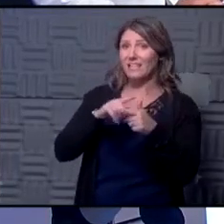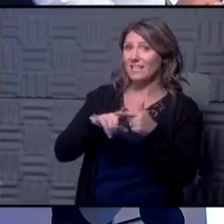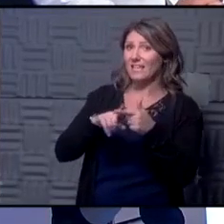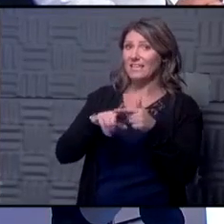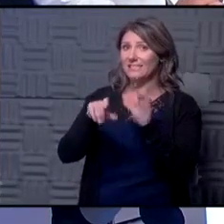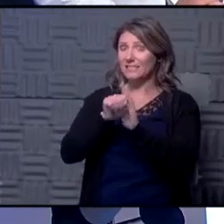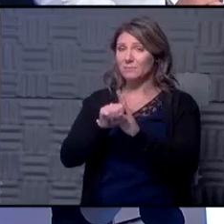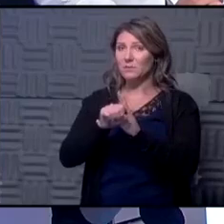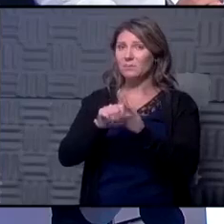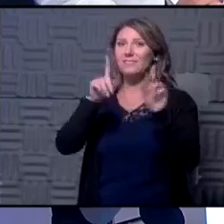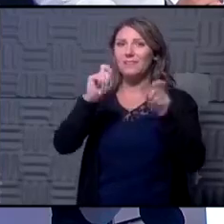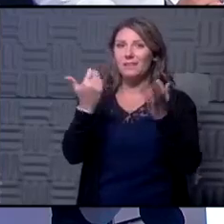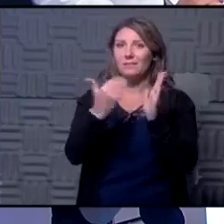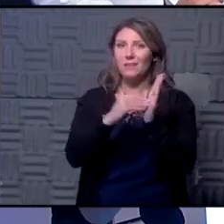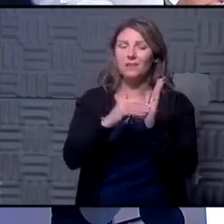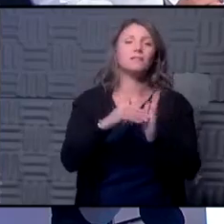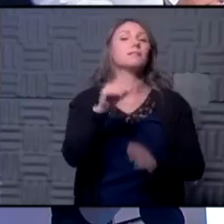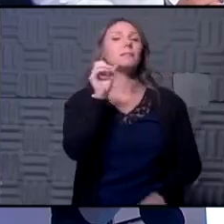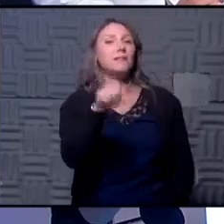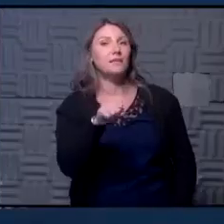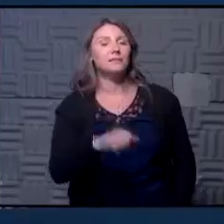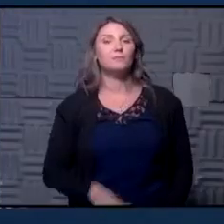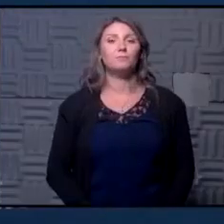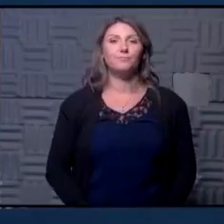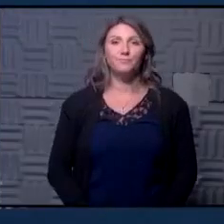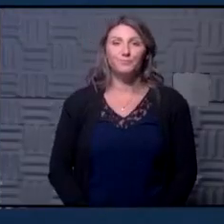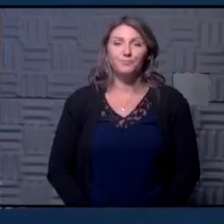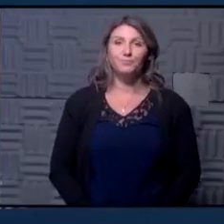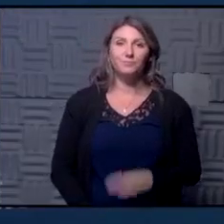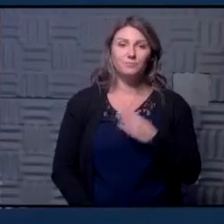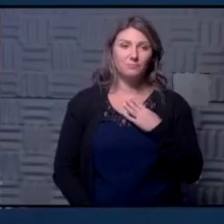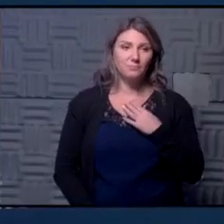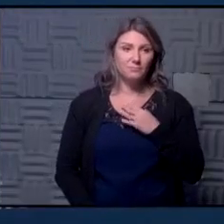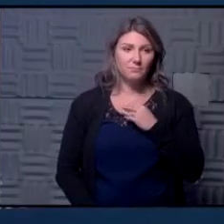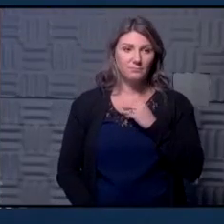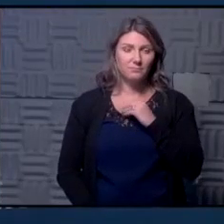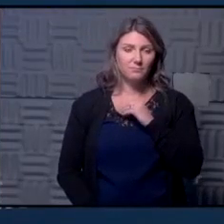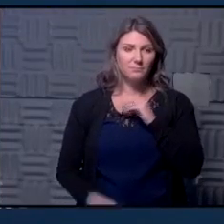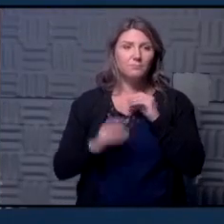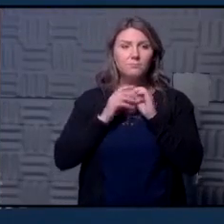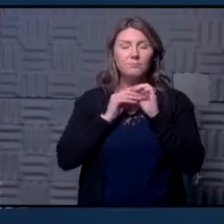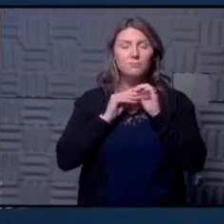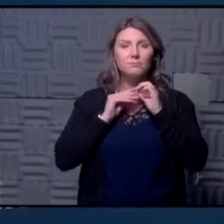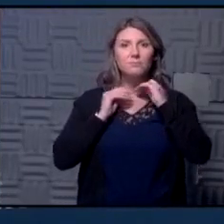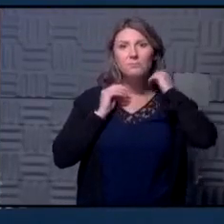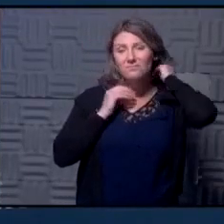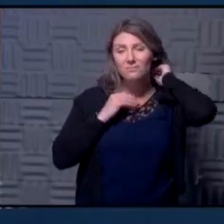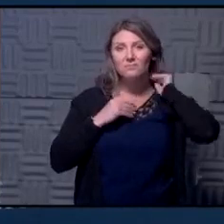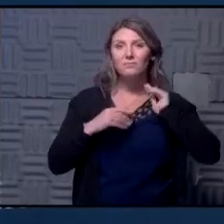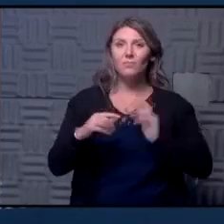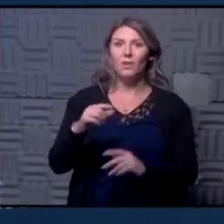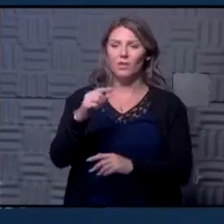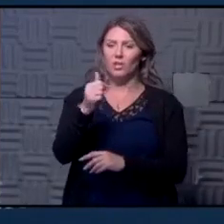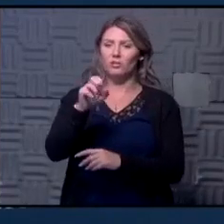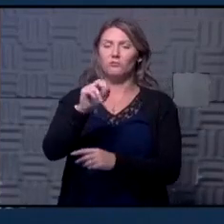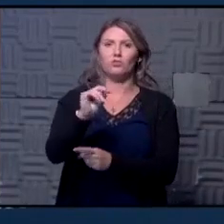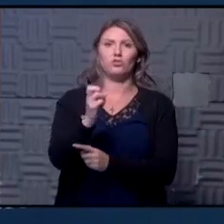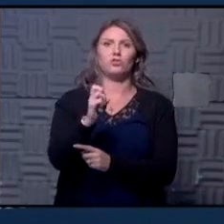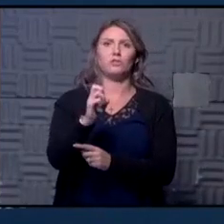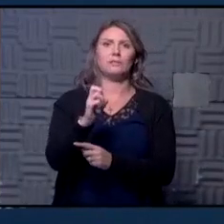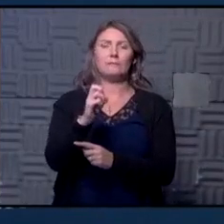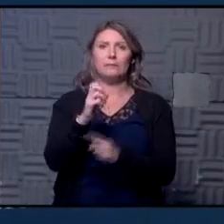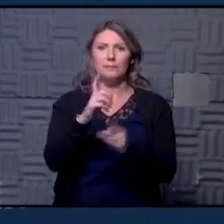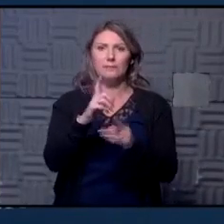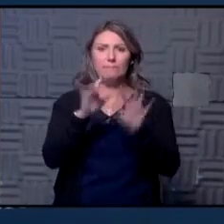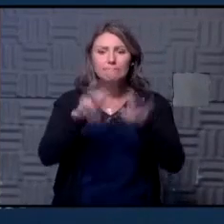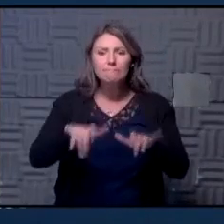get retested yes got it jill uh yeah so gene wrote in and he goes least summit schools are now